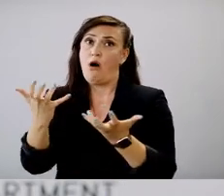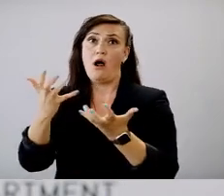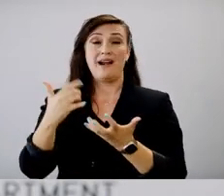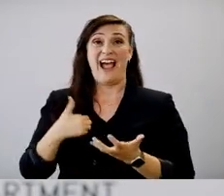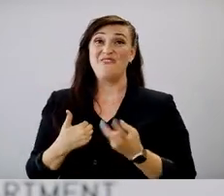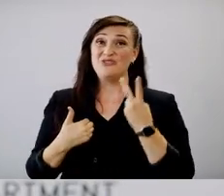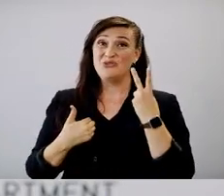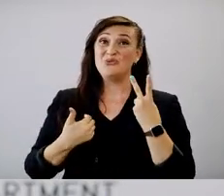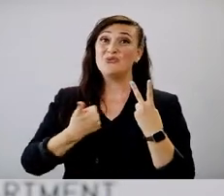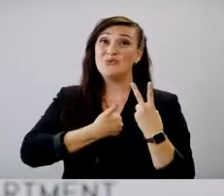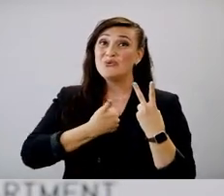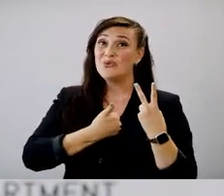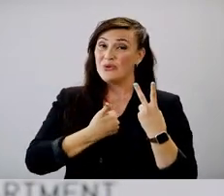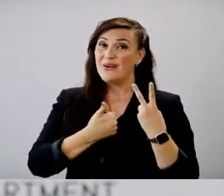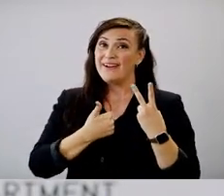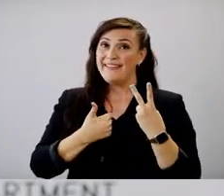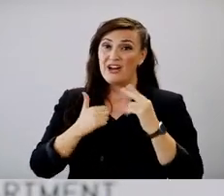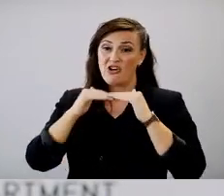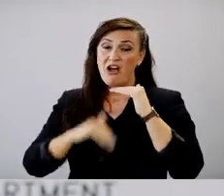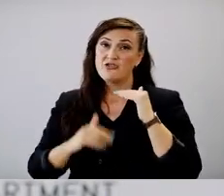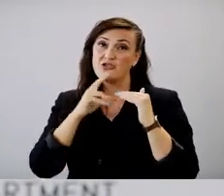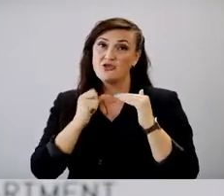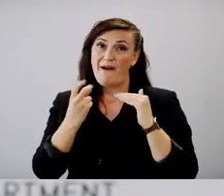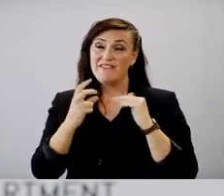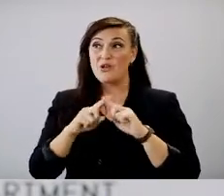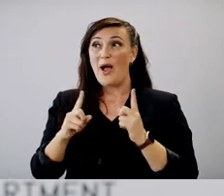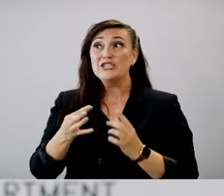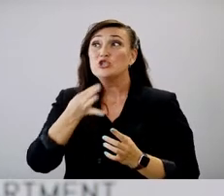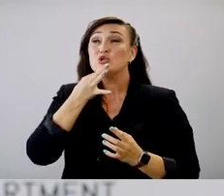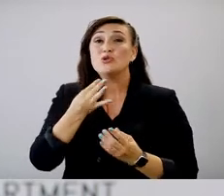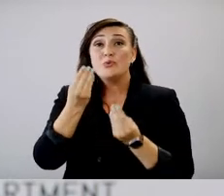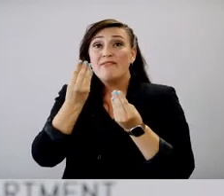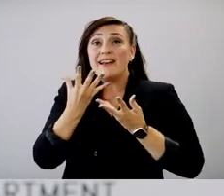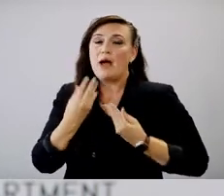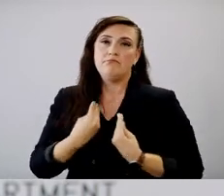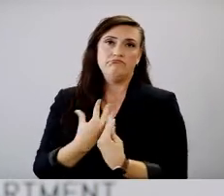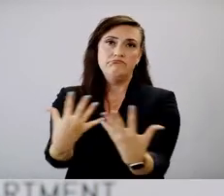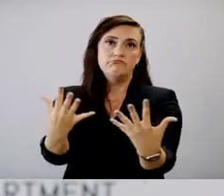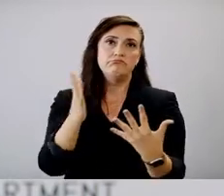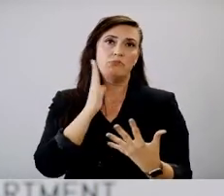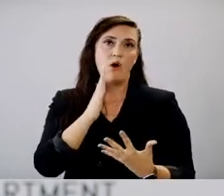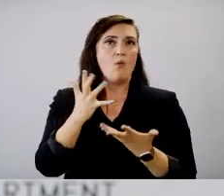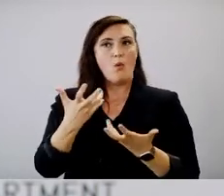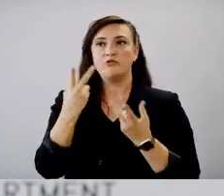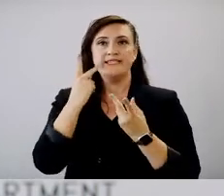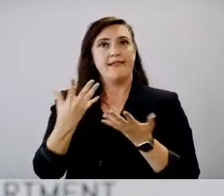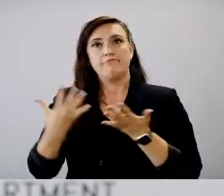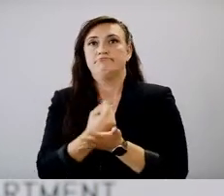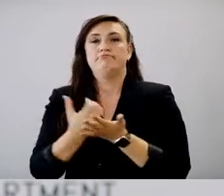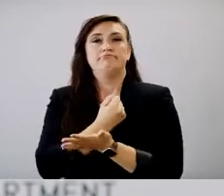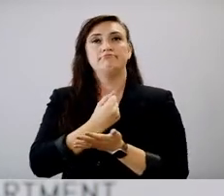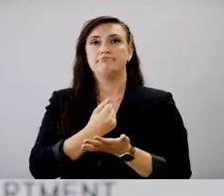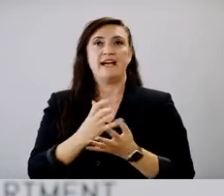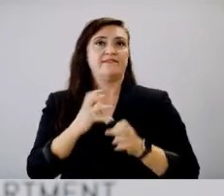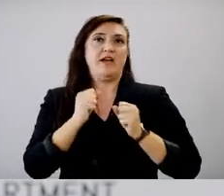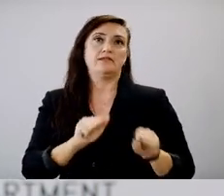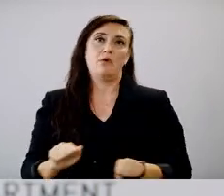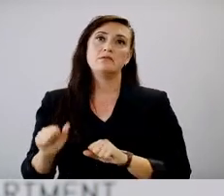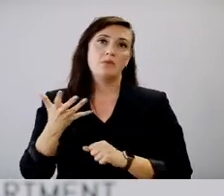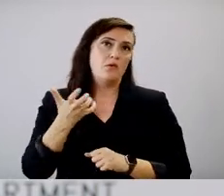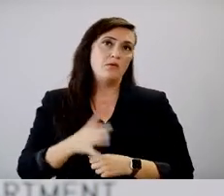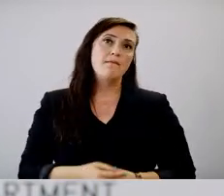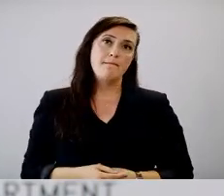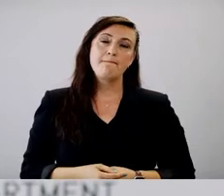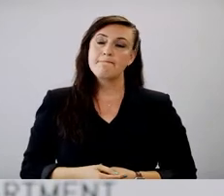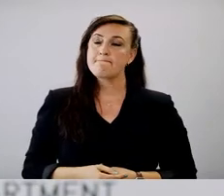because I have two that are in that age category. So as soon as we find out, we'll let everybody know because we want to get as many people vaccinated as quickly as possible.